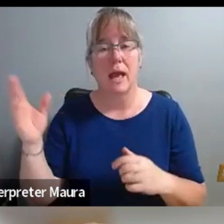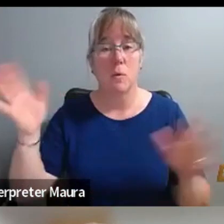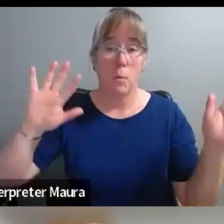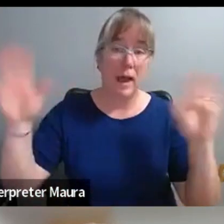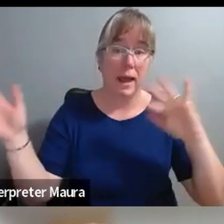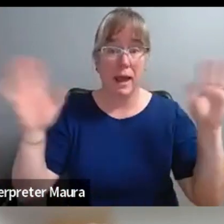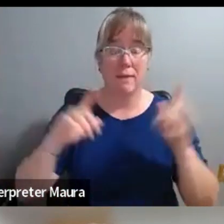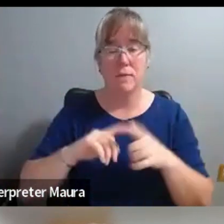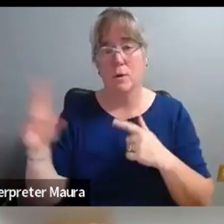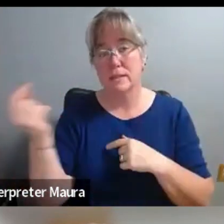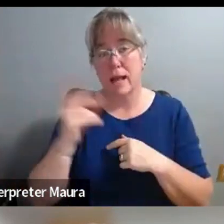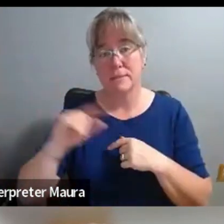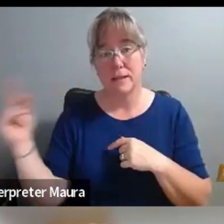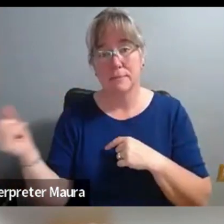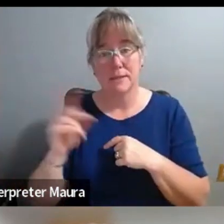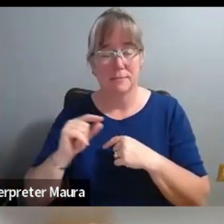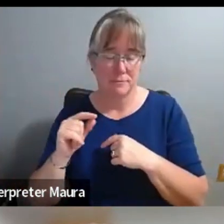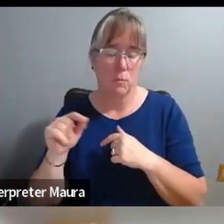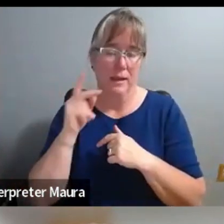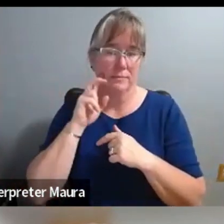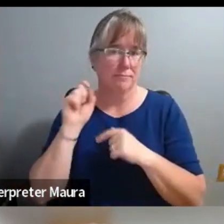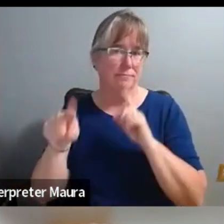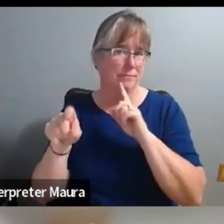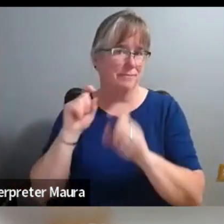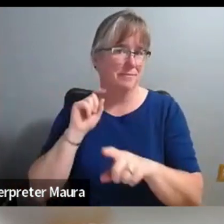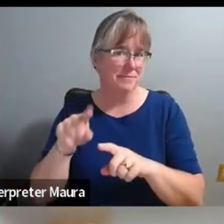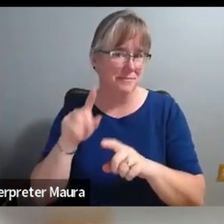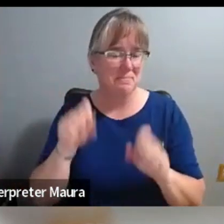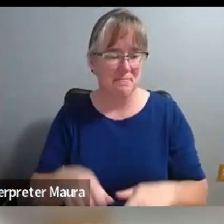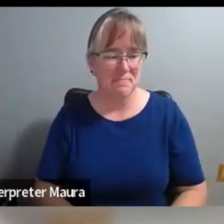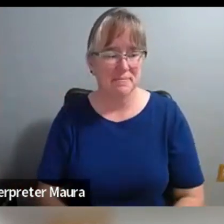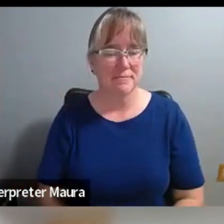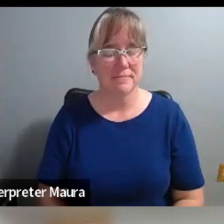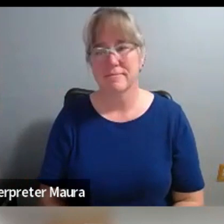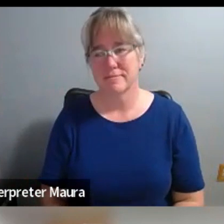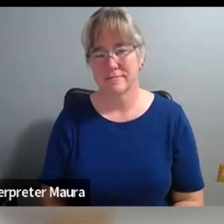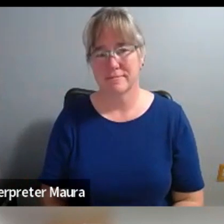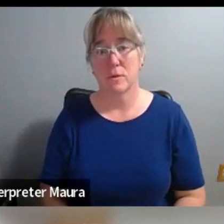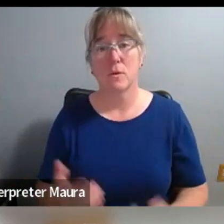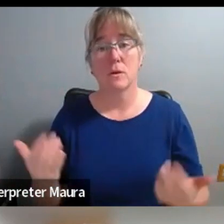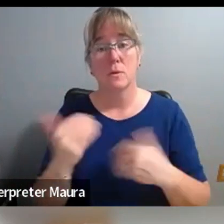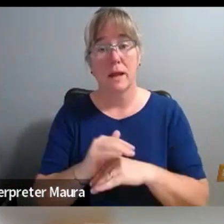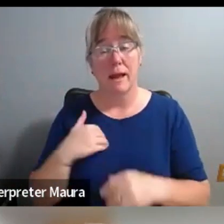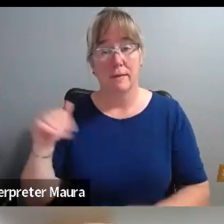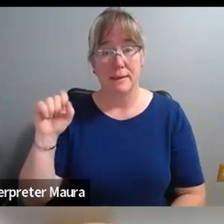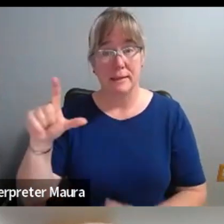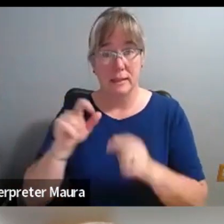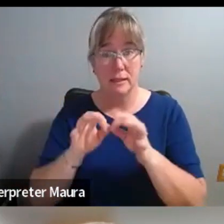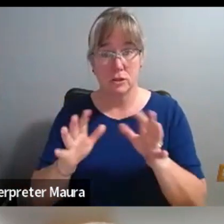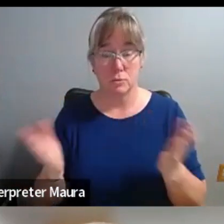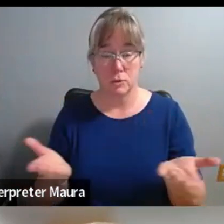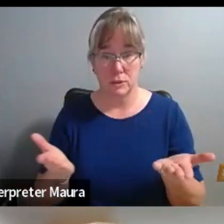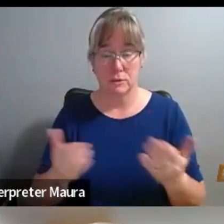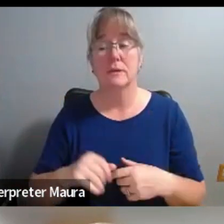we can't hear you, we can see your response if you have your video on. Finally, we have an ASL interpreter with us today. You can